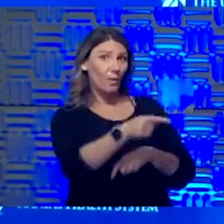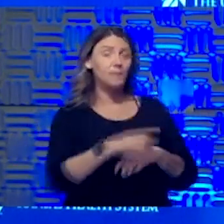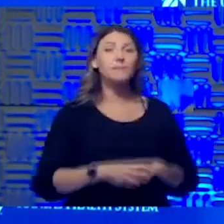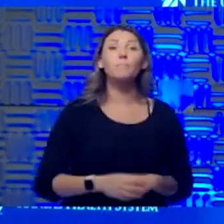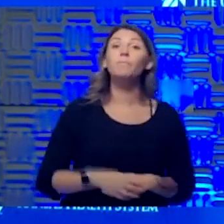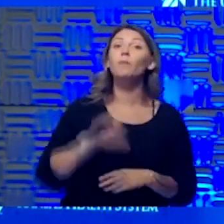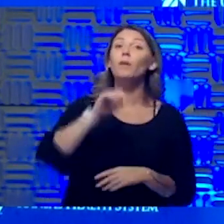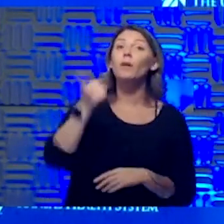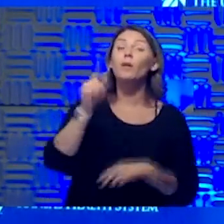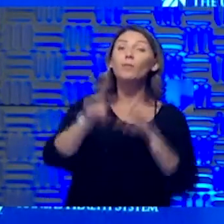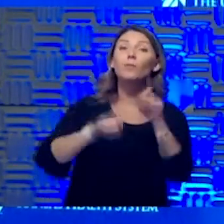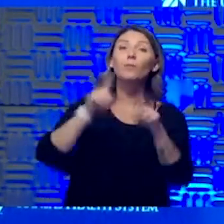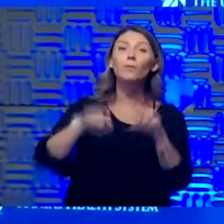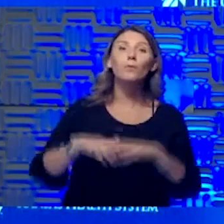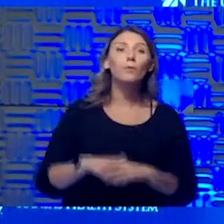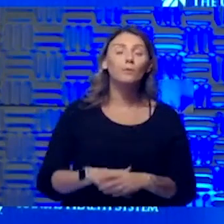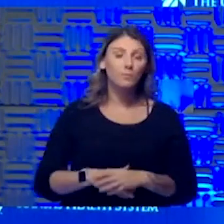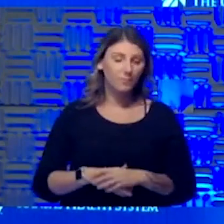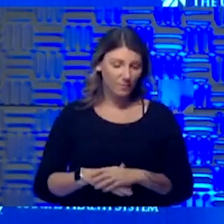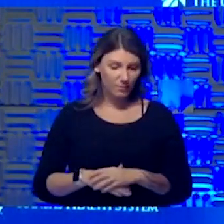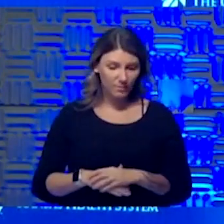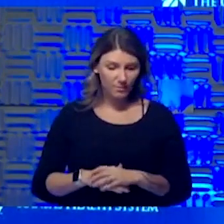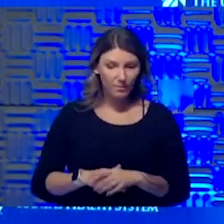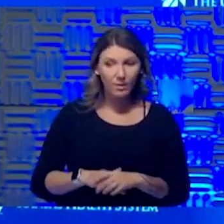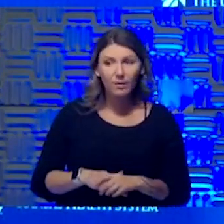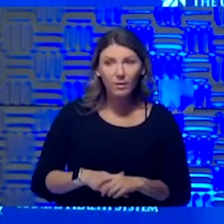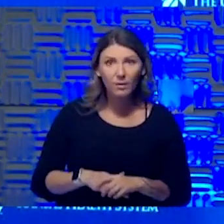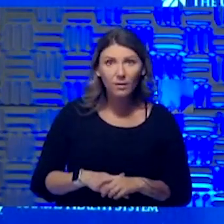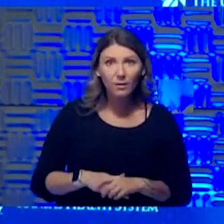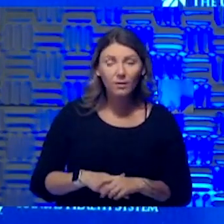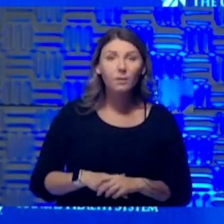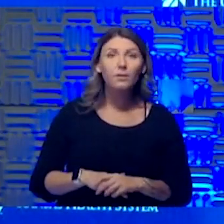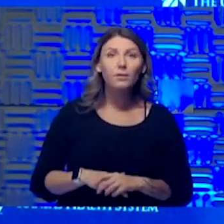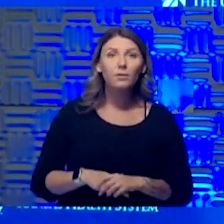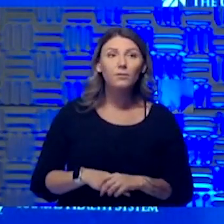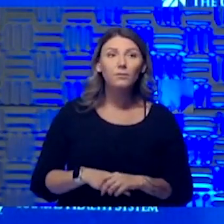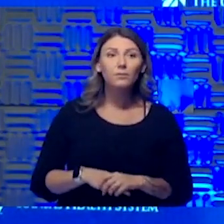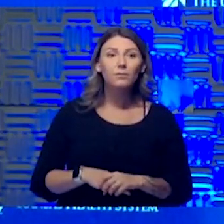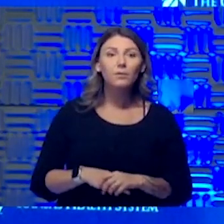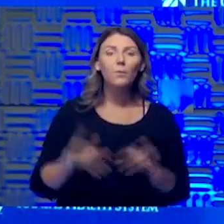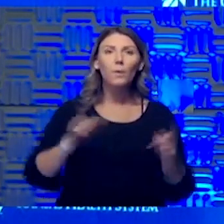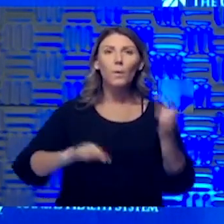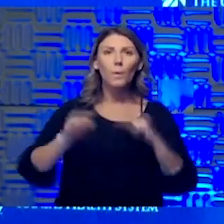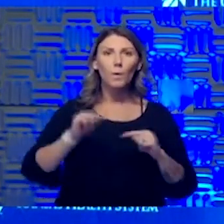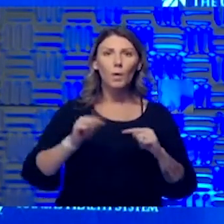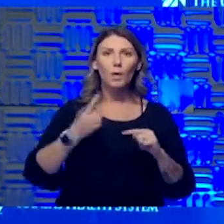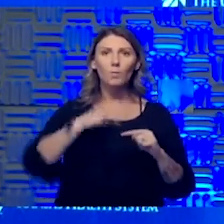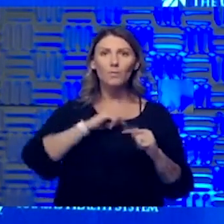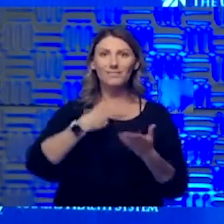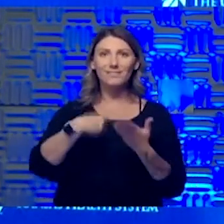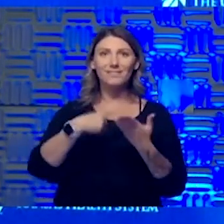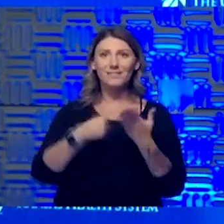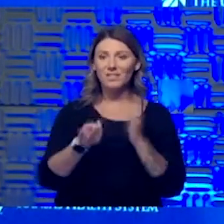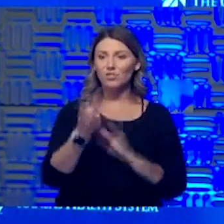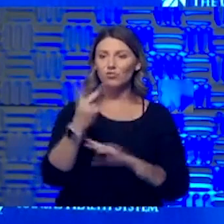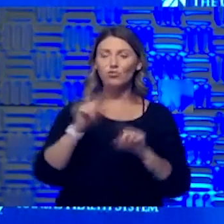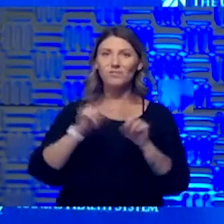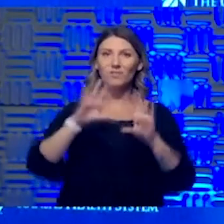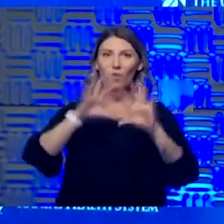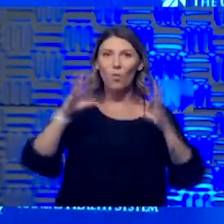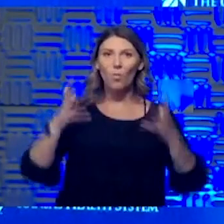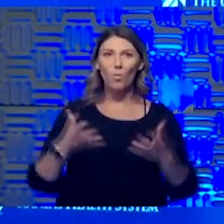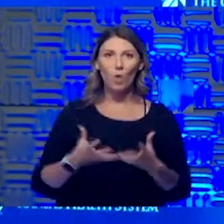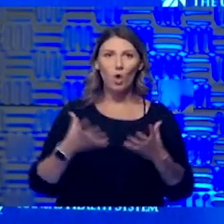Yes. Oh, when we go back, we're kind of talking about two different worlds. You have people who are healthy,